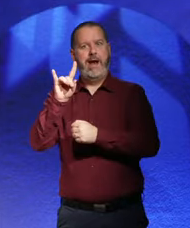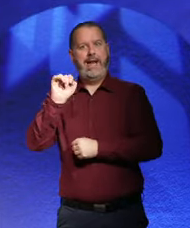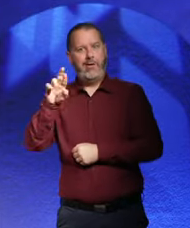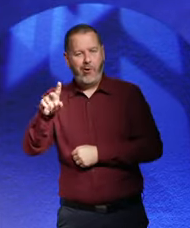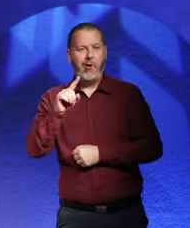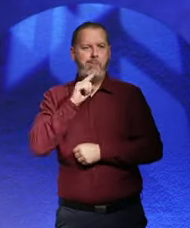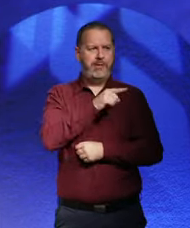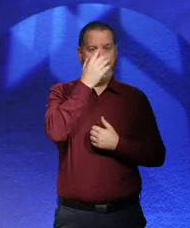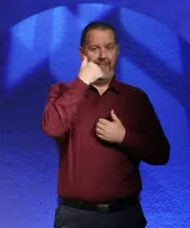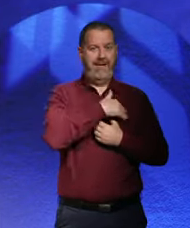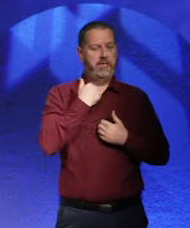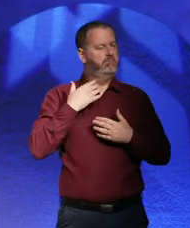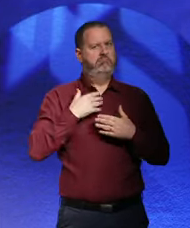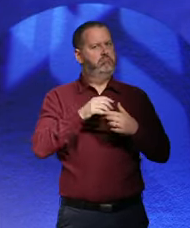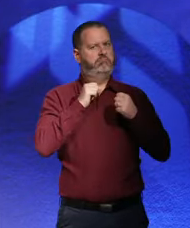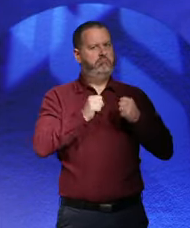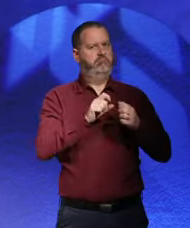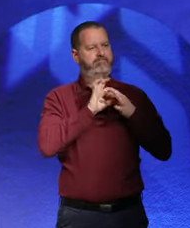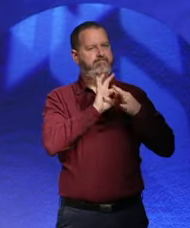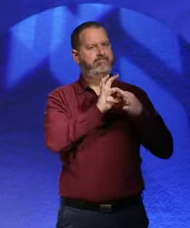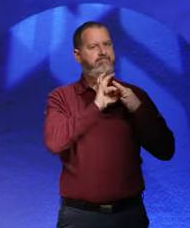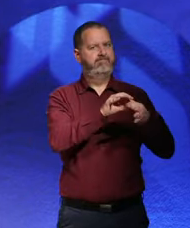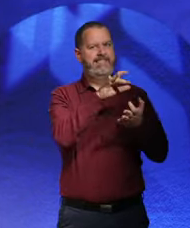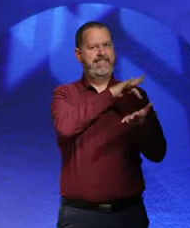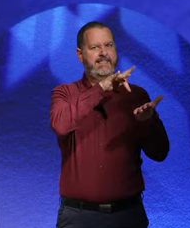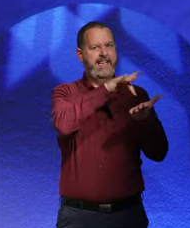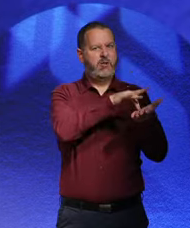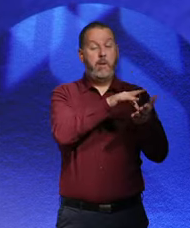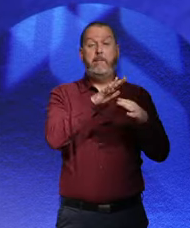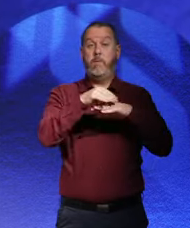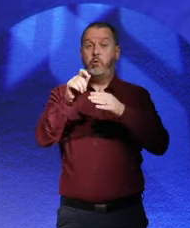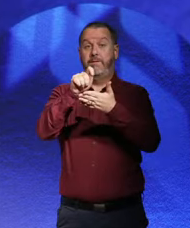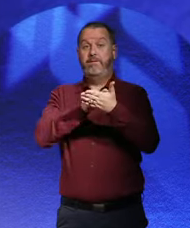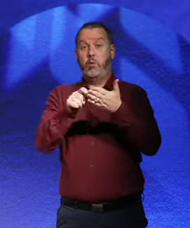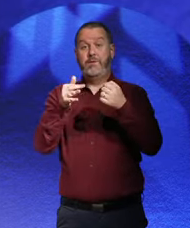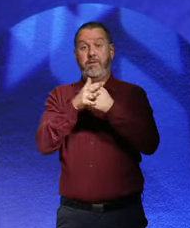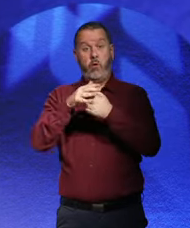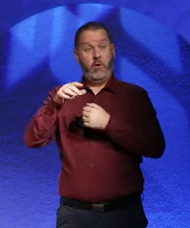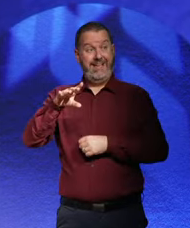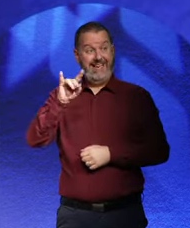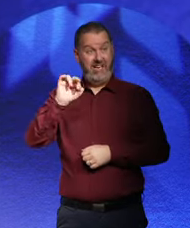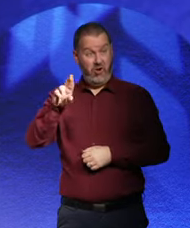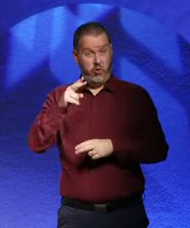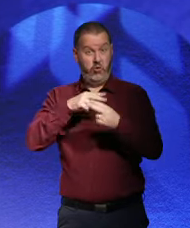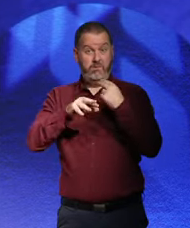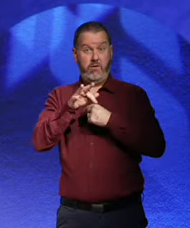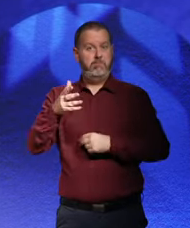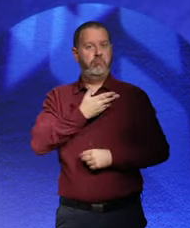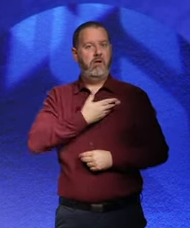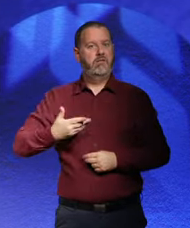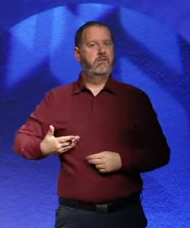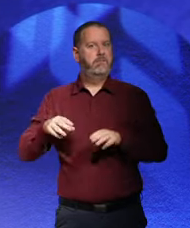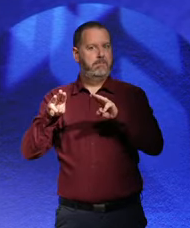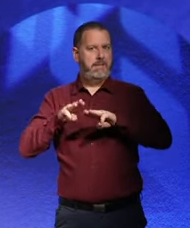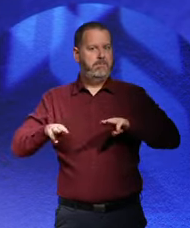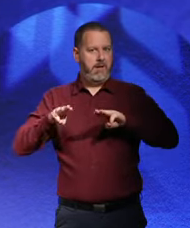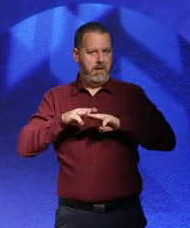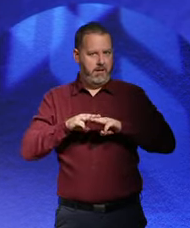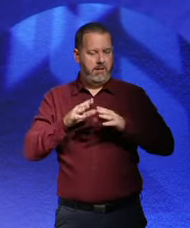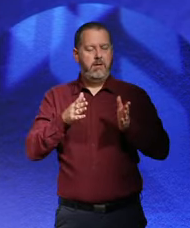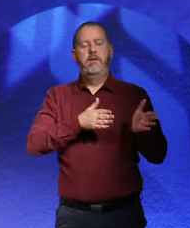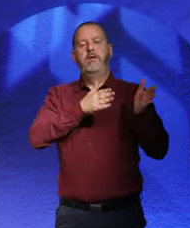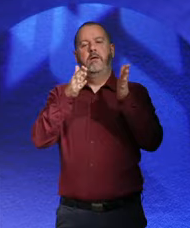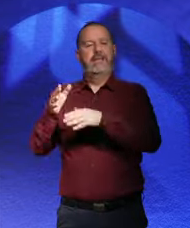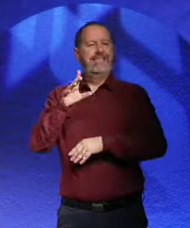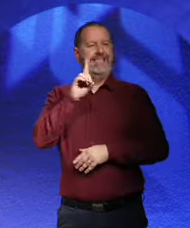before 1933 come from the Protestant majority. So then there was the DDP. That was like a